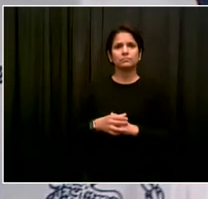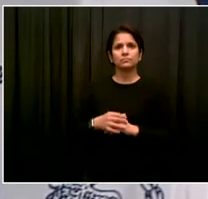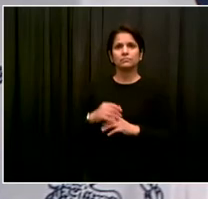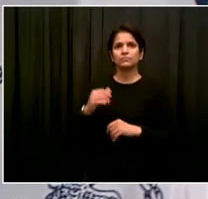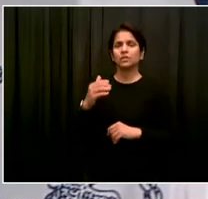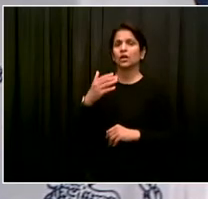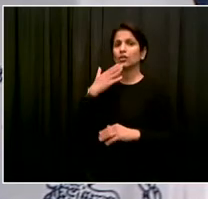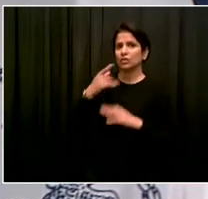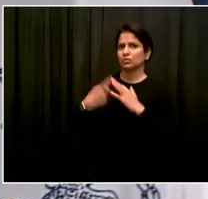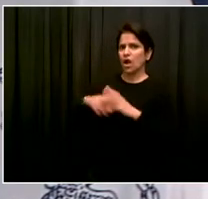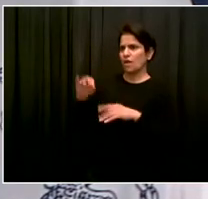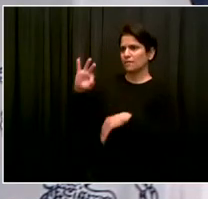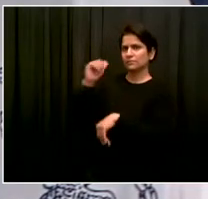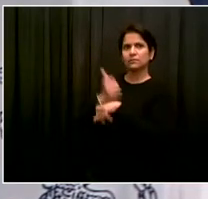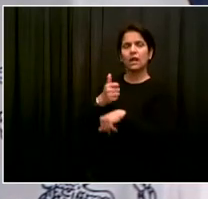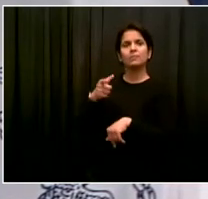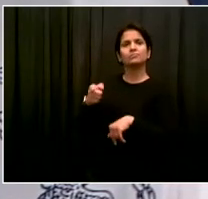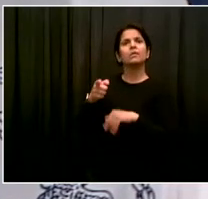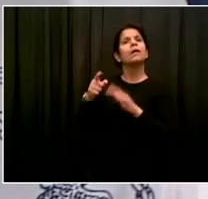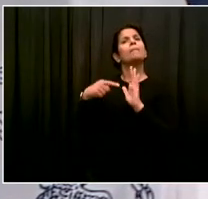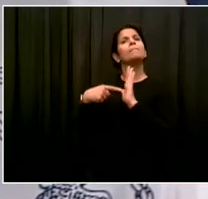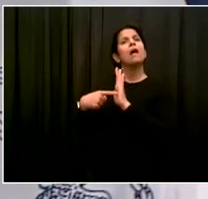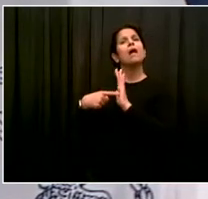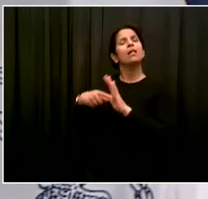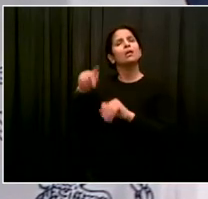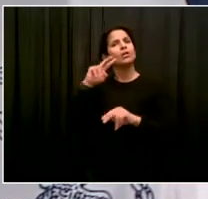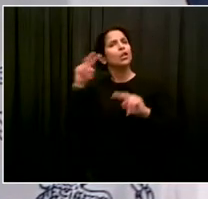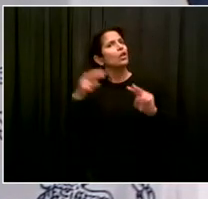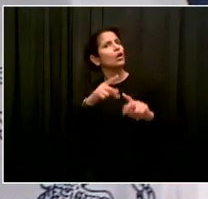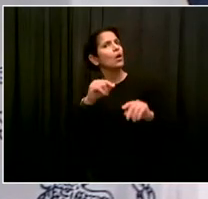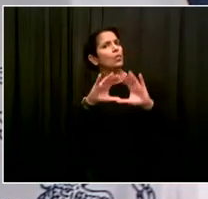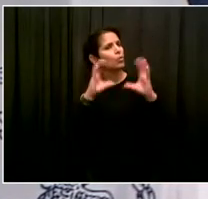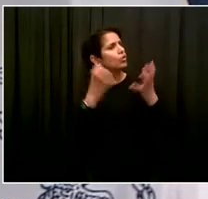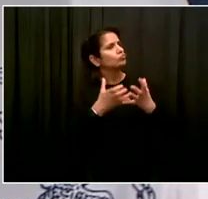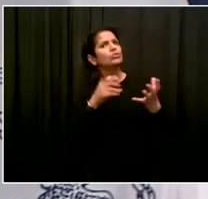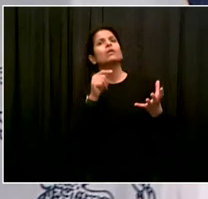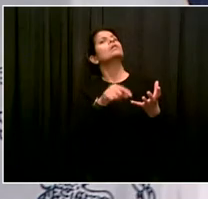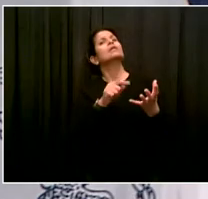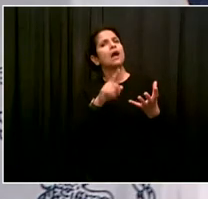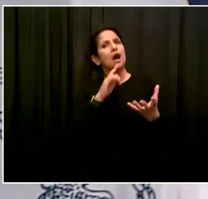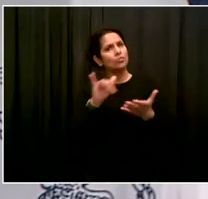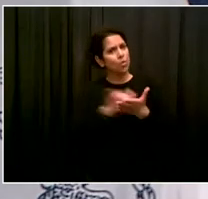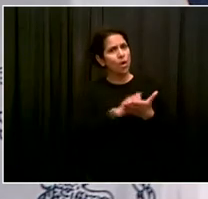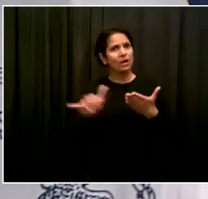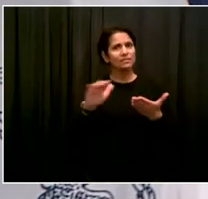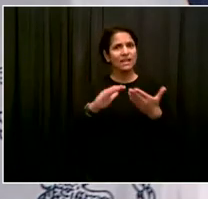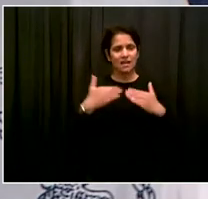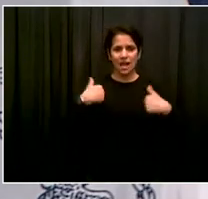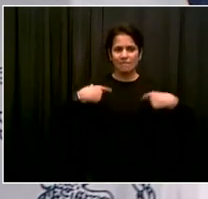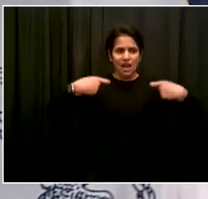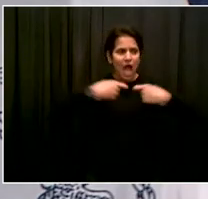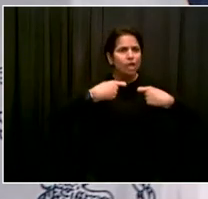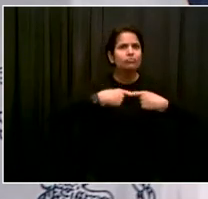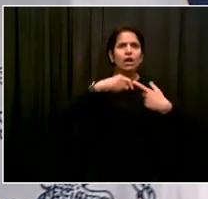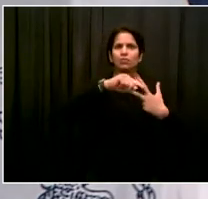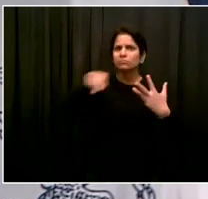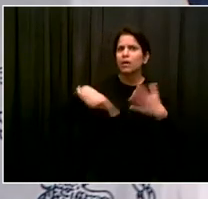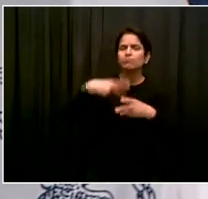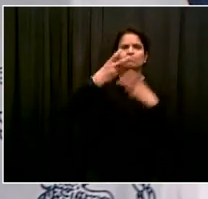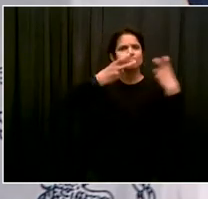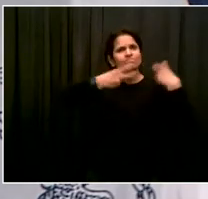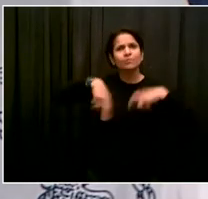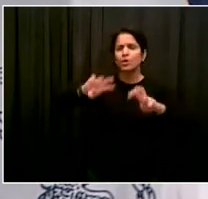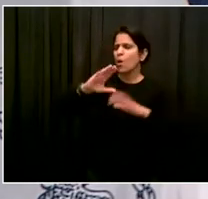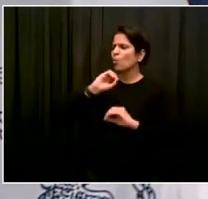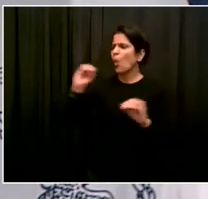of fossil fuels and getting away from emissions. Really exciting. And who will understand the power of that